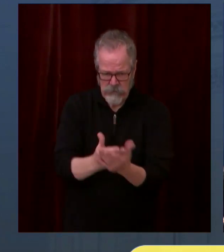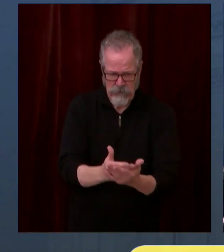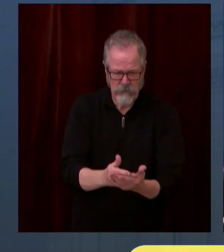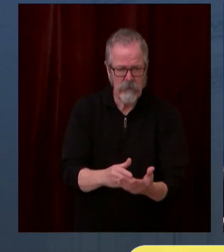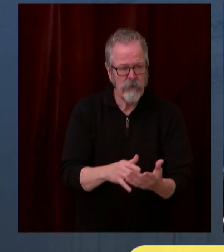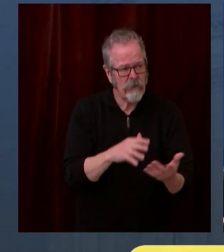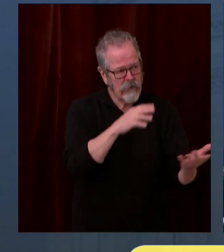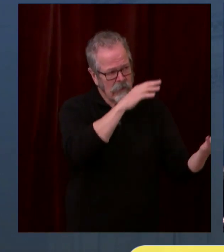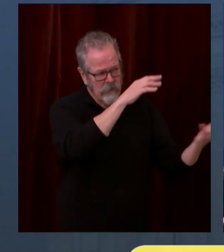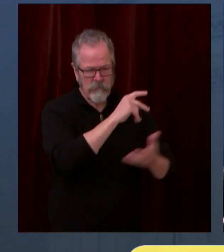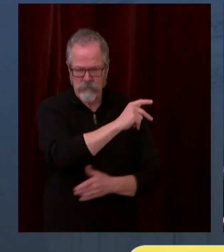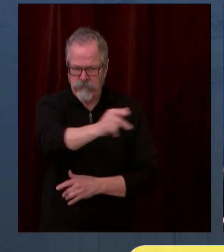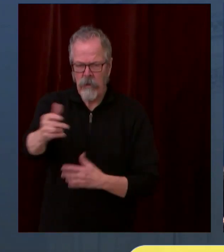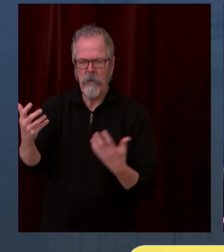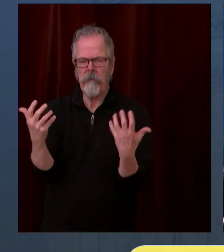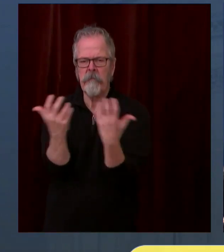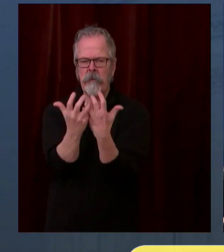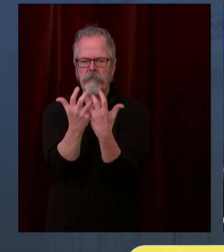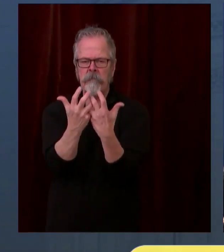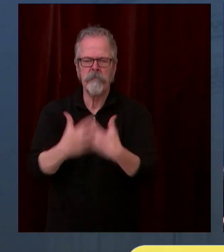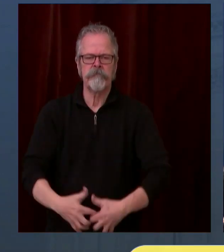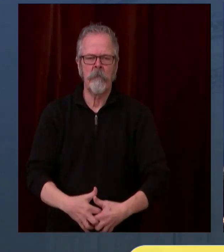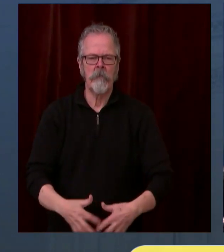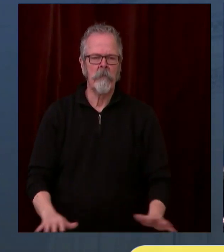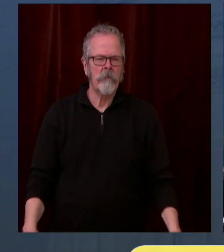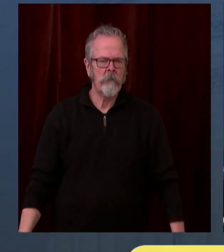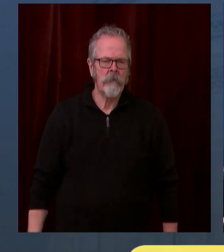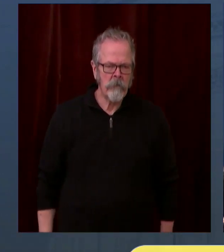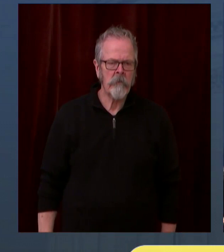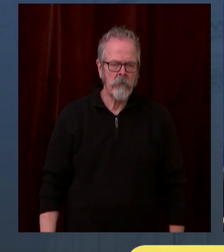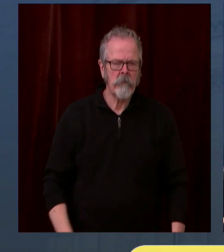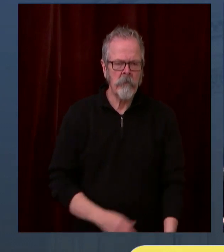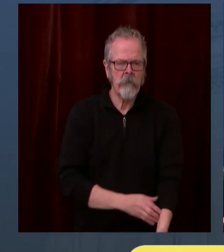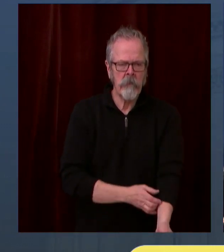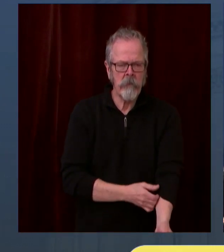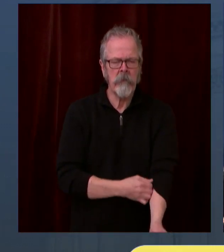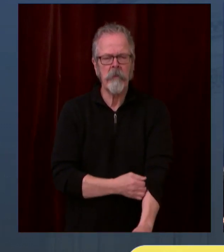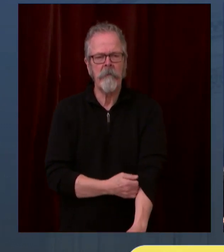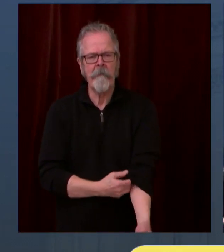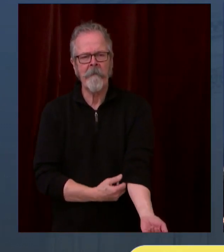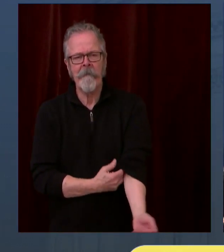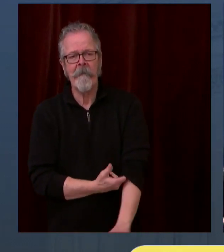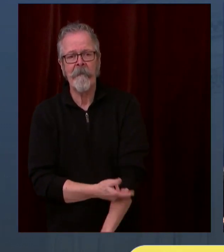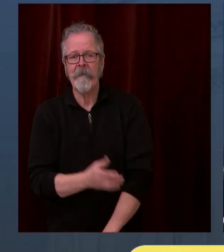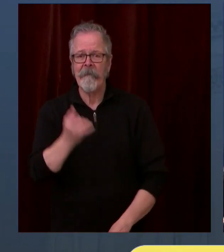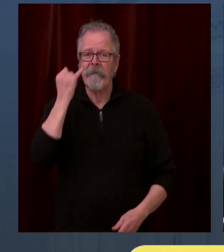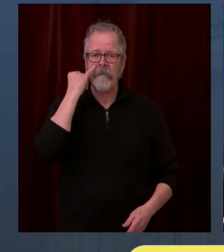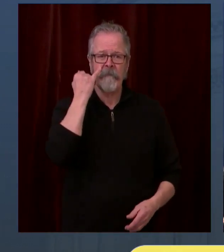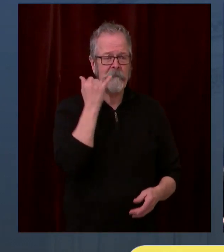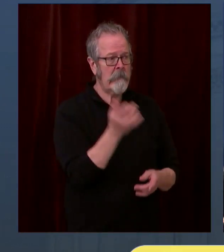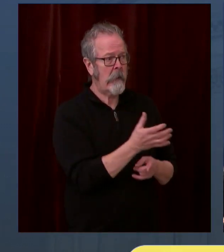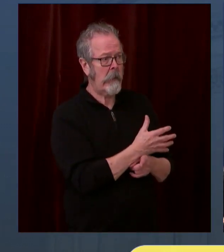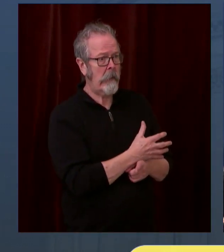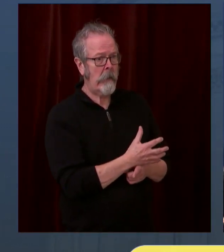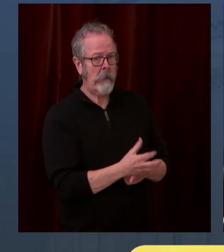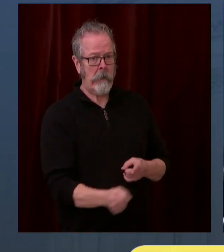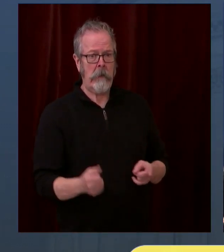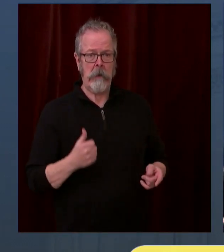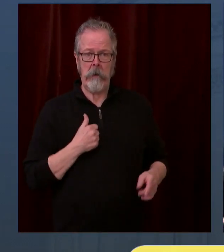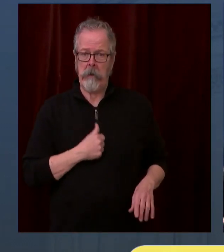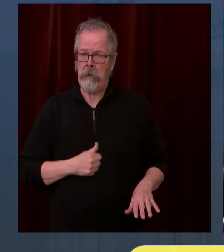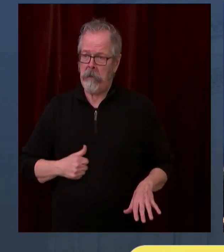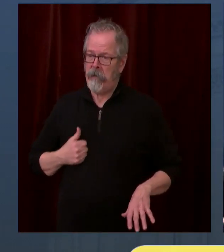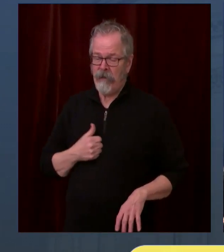going to have to accept that to some degree in this process. And I believe Washingtonians care enough about each other to understand those